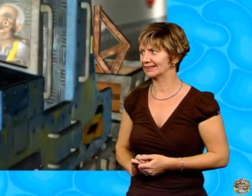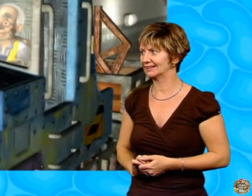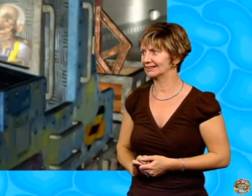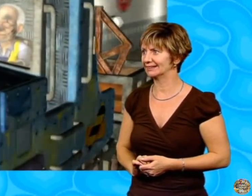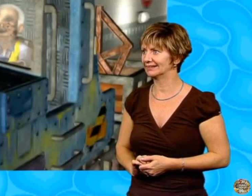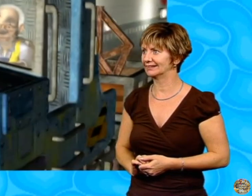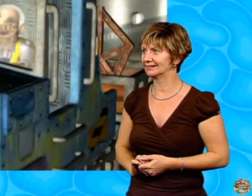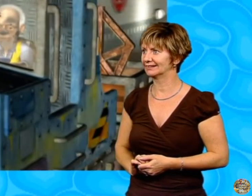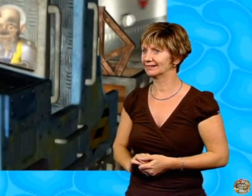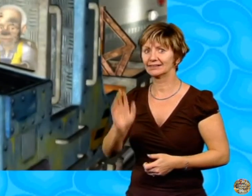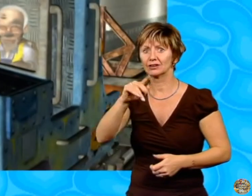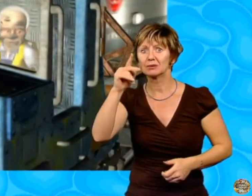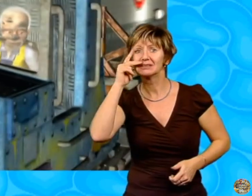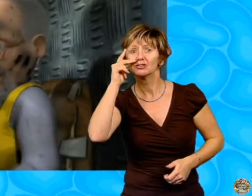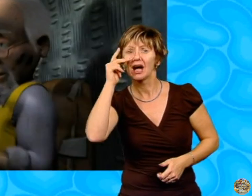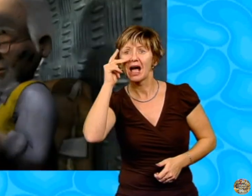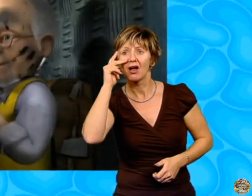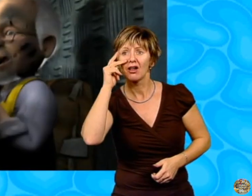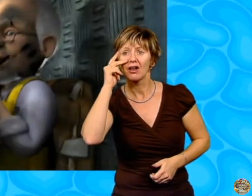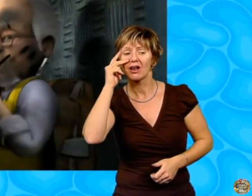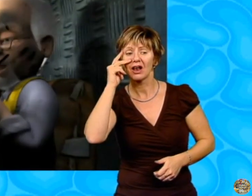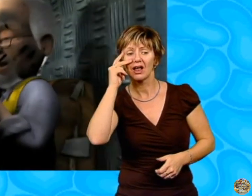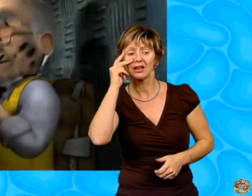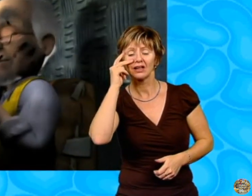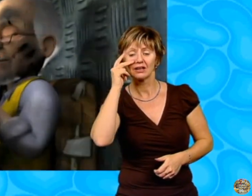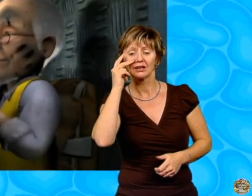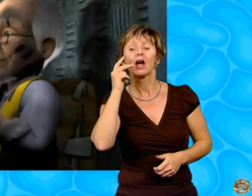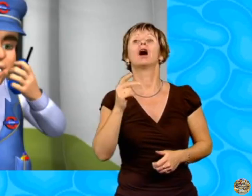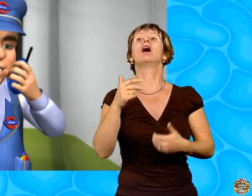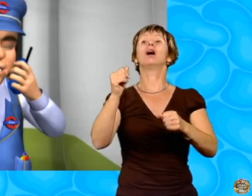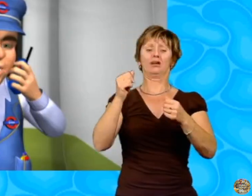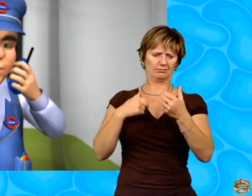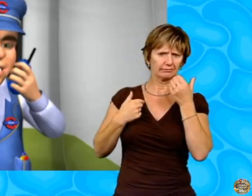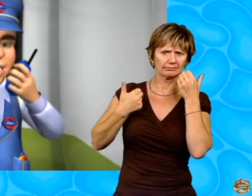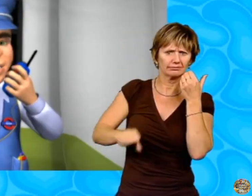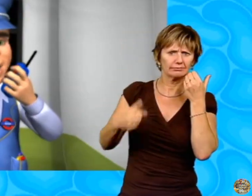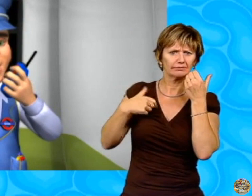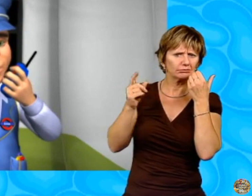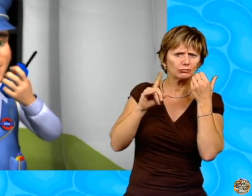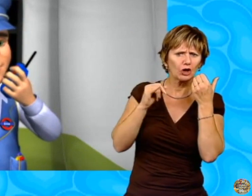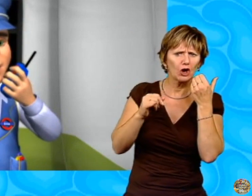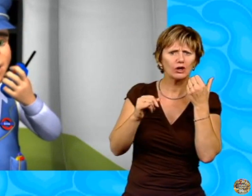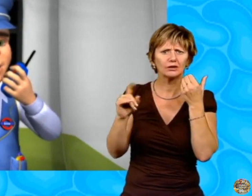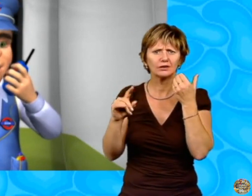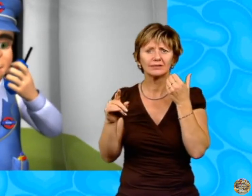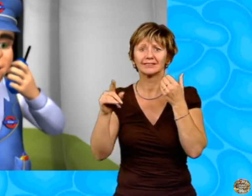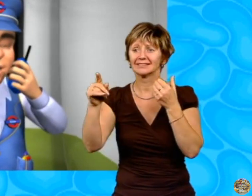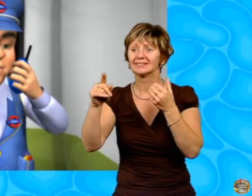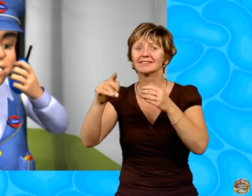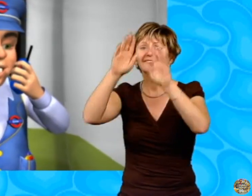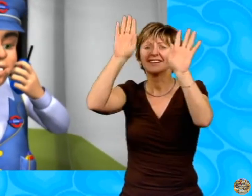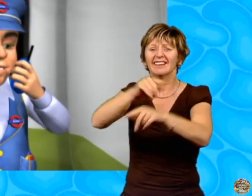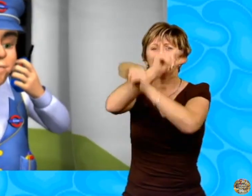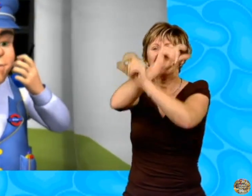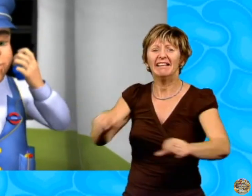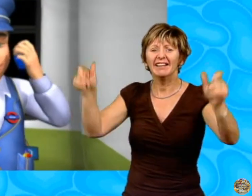Mr Rails, is Ernie here? Now what? Er, could you make a statue for Brooklyn to take back to